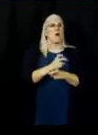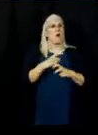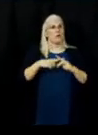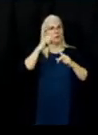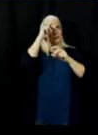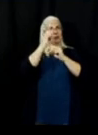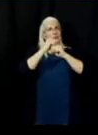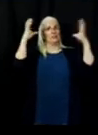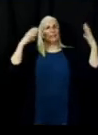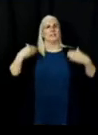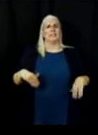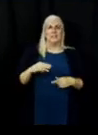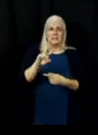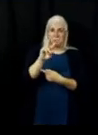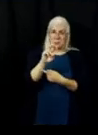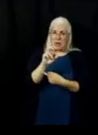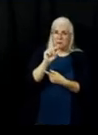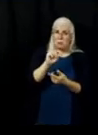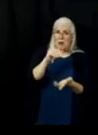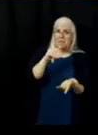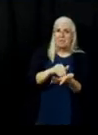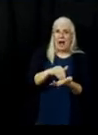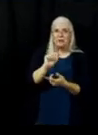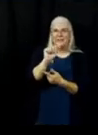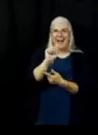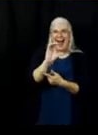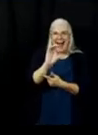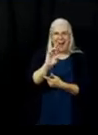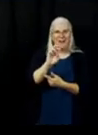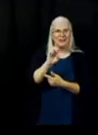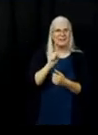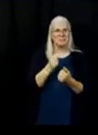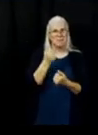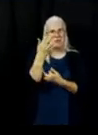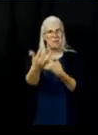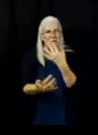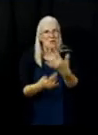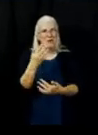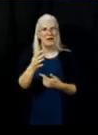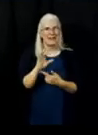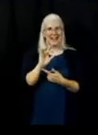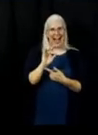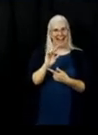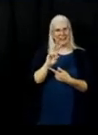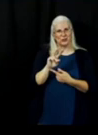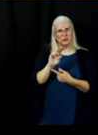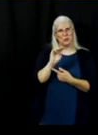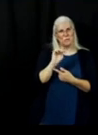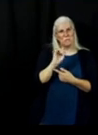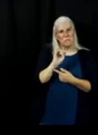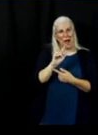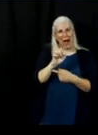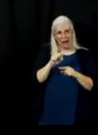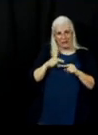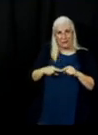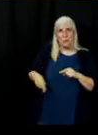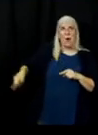fire. That's, I think somebody said something like 82 miles around the perimeter. And